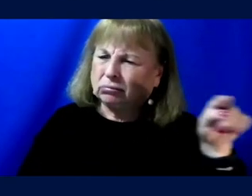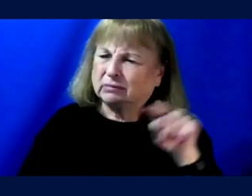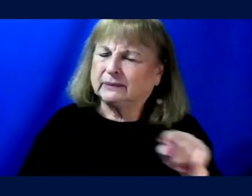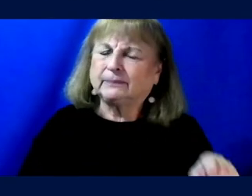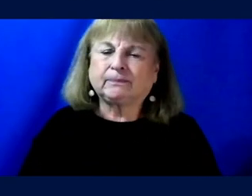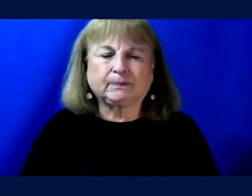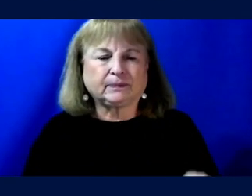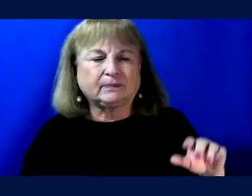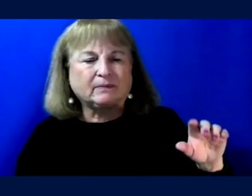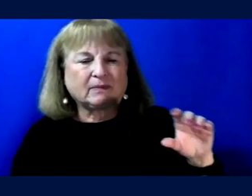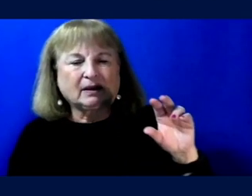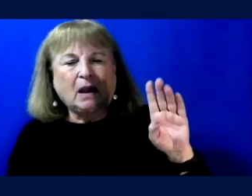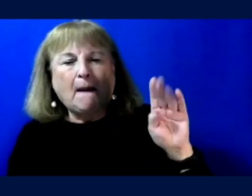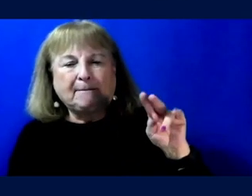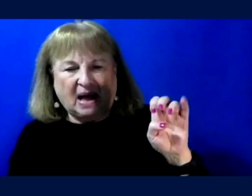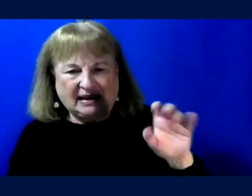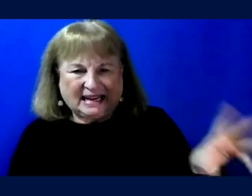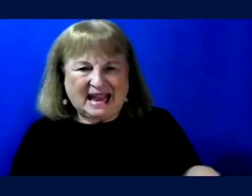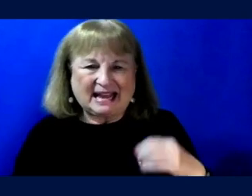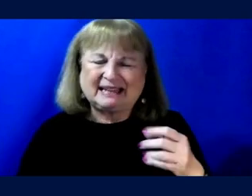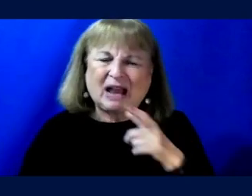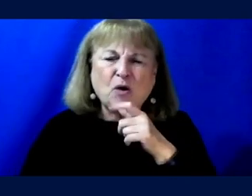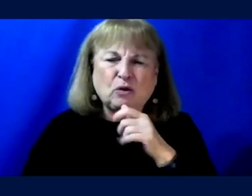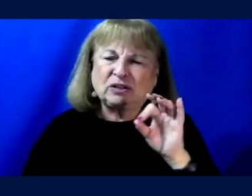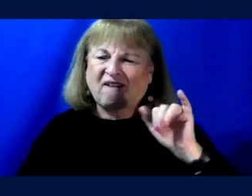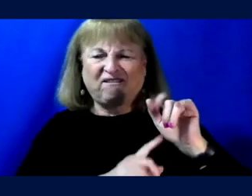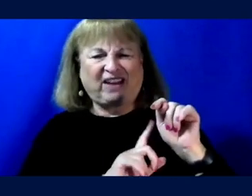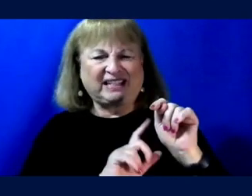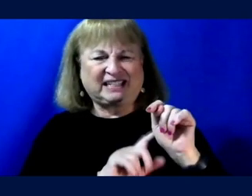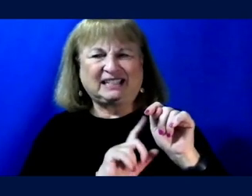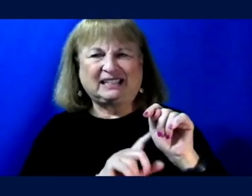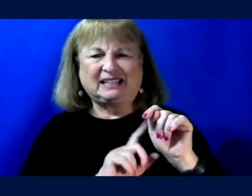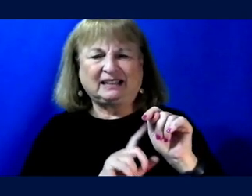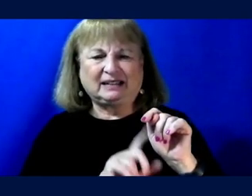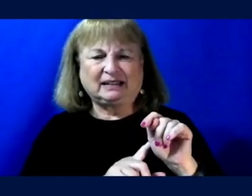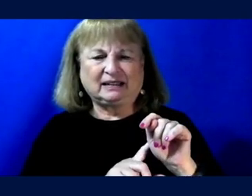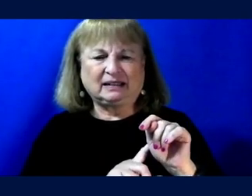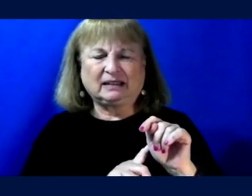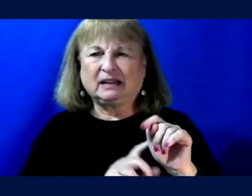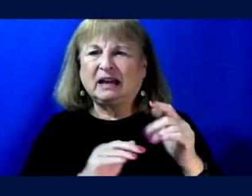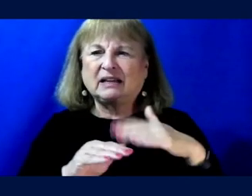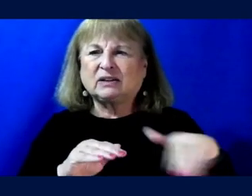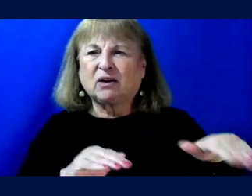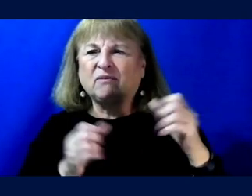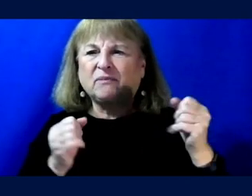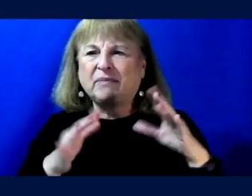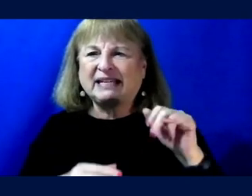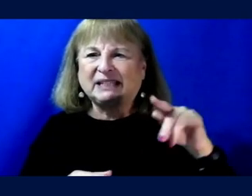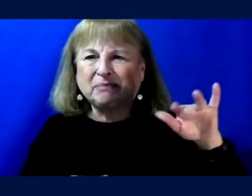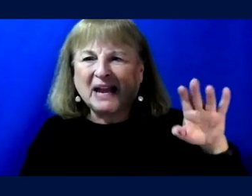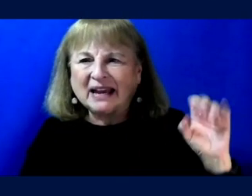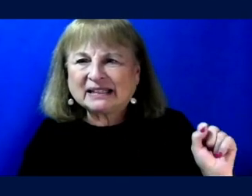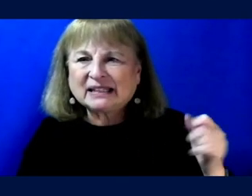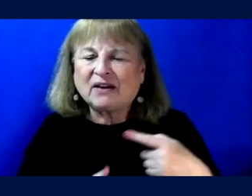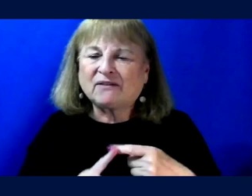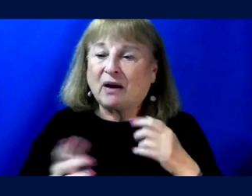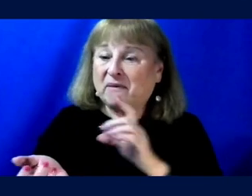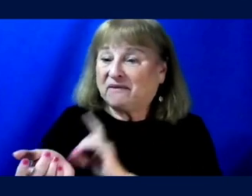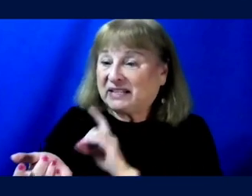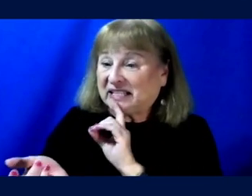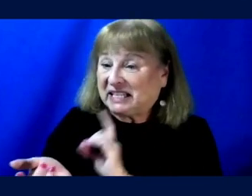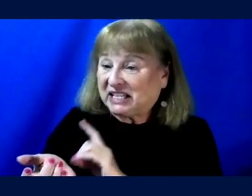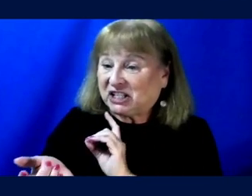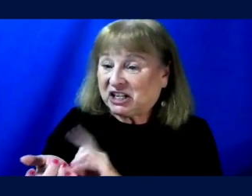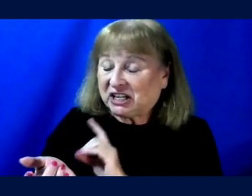Yeah. I'll just add that, you know, this idea of who's fit, right. Um, transcends many spaces from physician